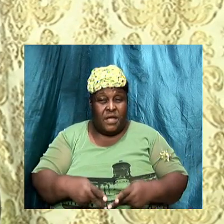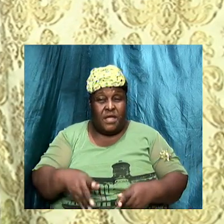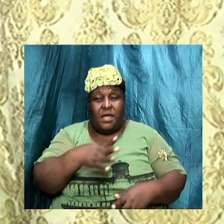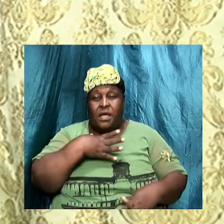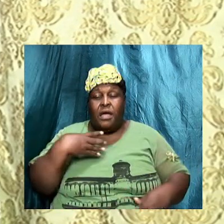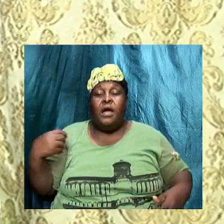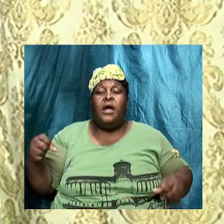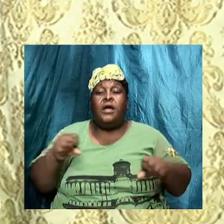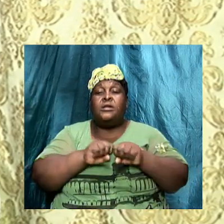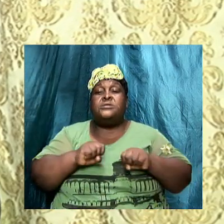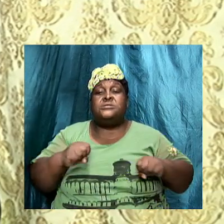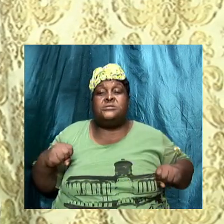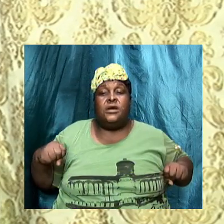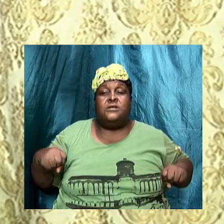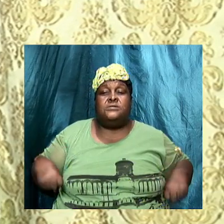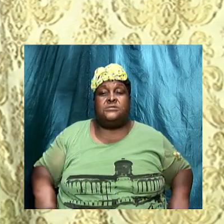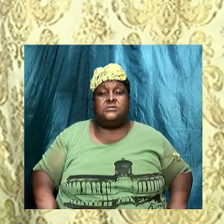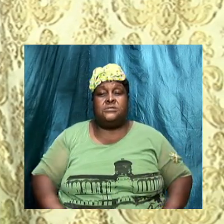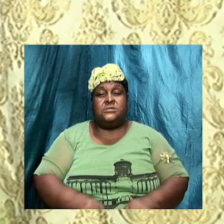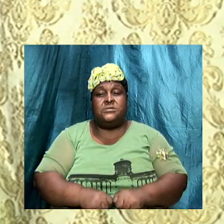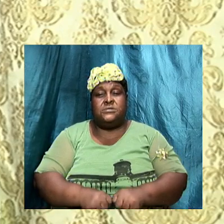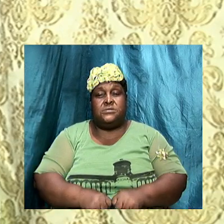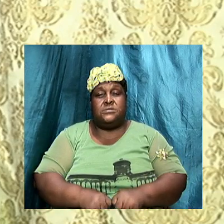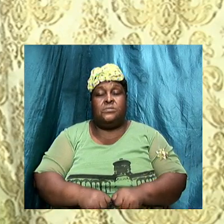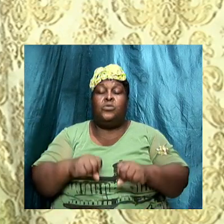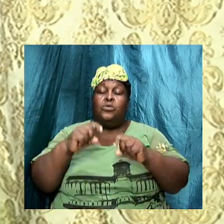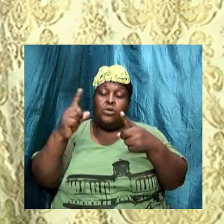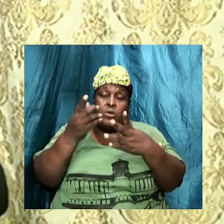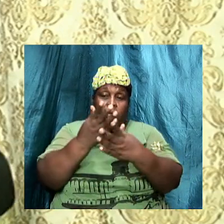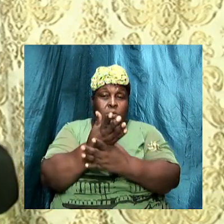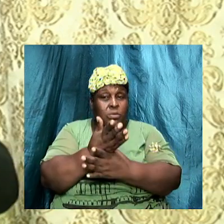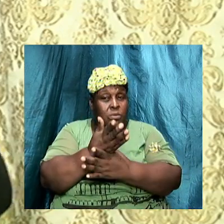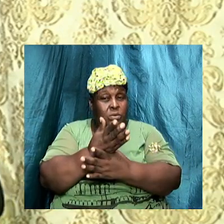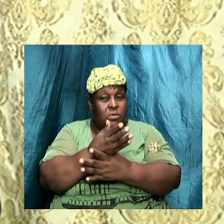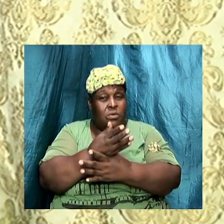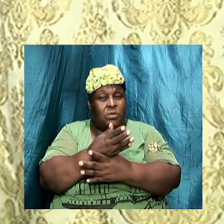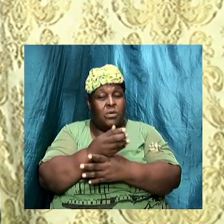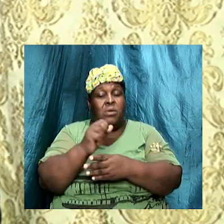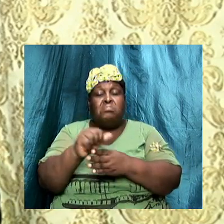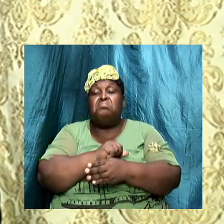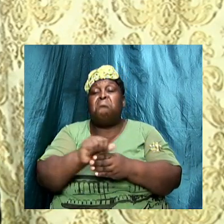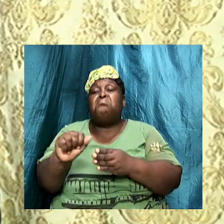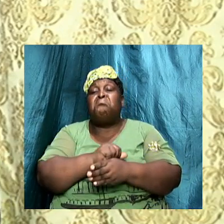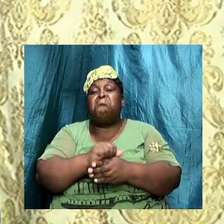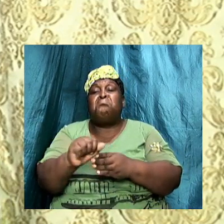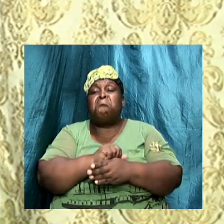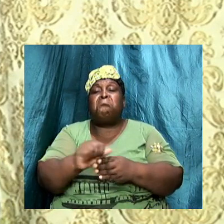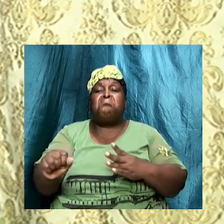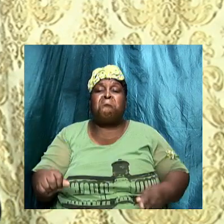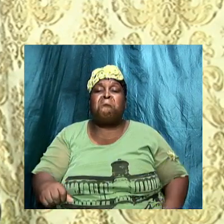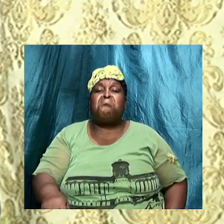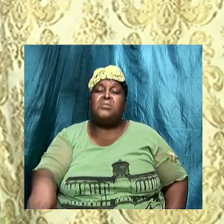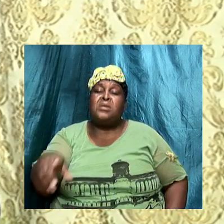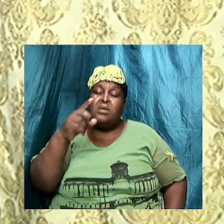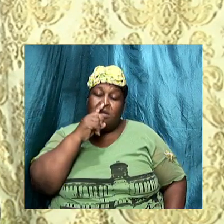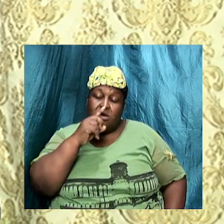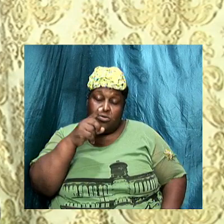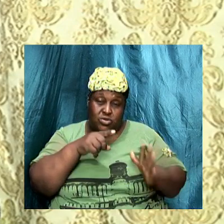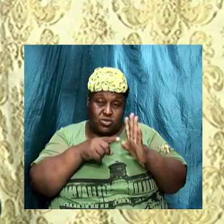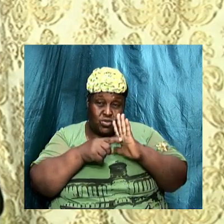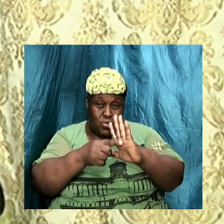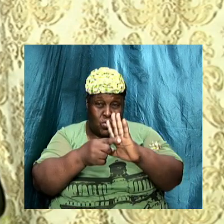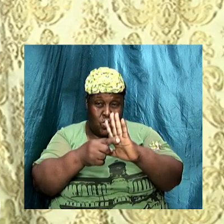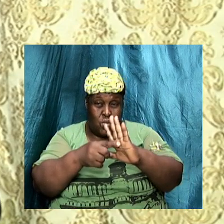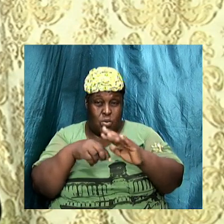go through this doctrine from here on out we will go through the practices and we will point out to us